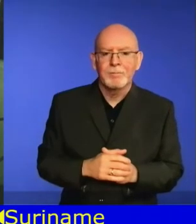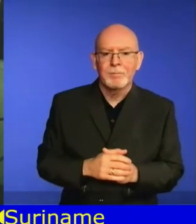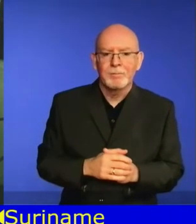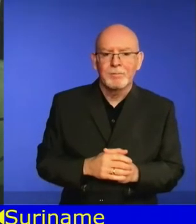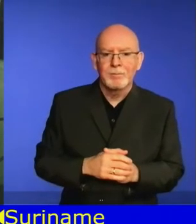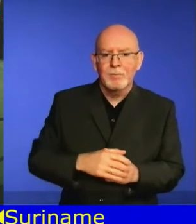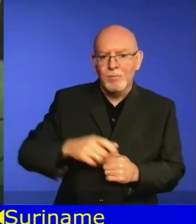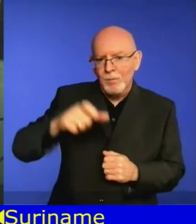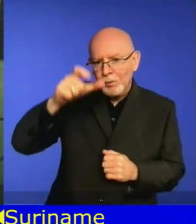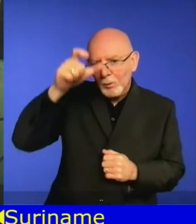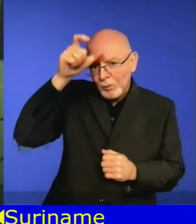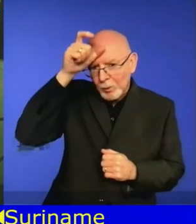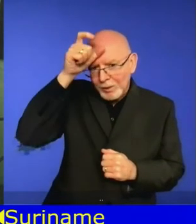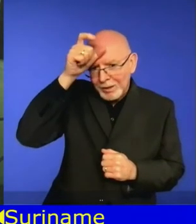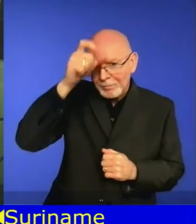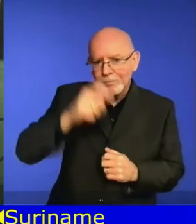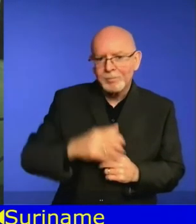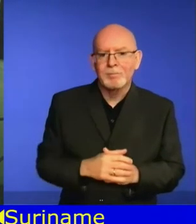Turkmenistan,